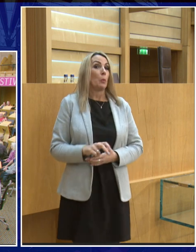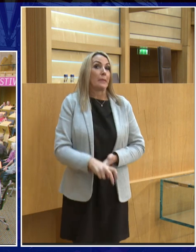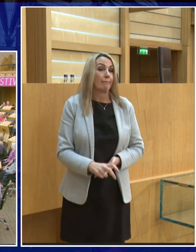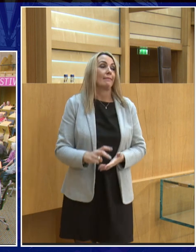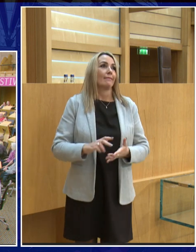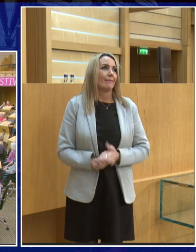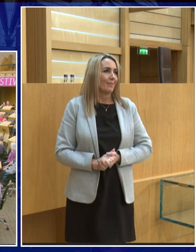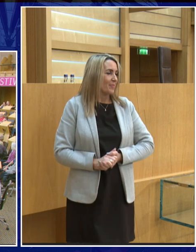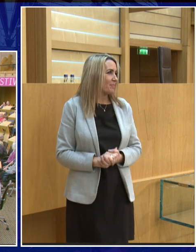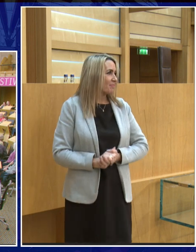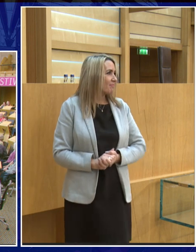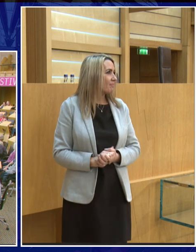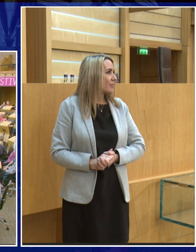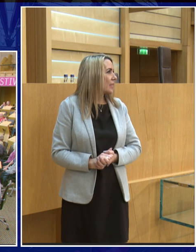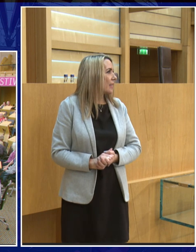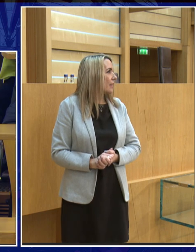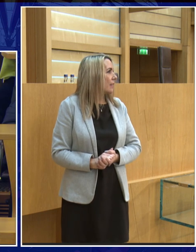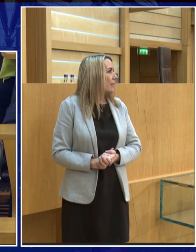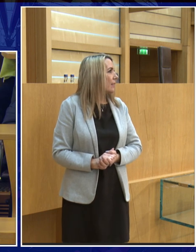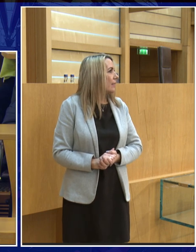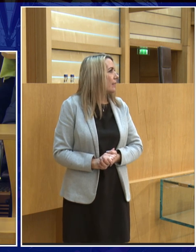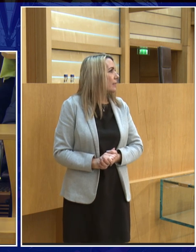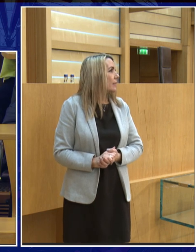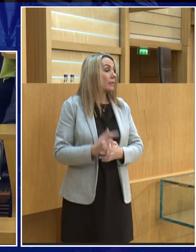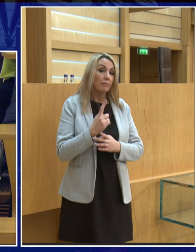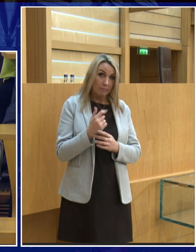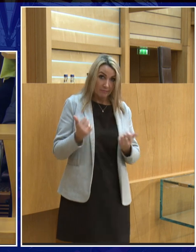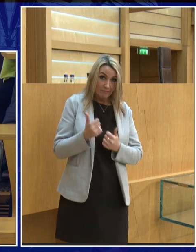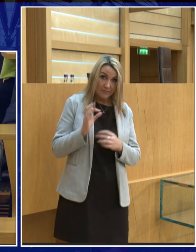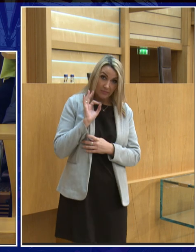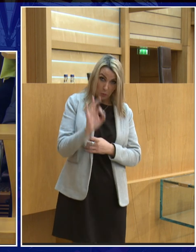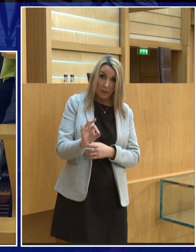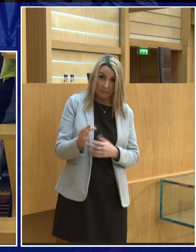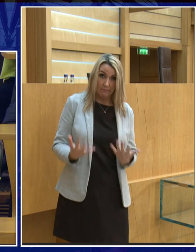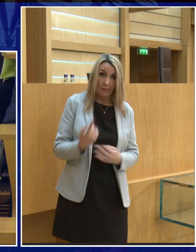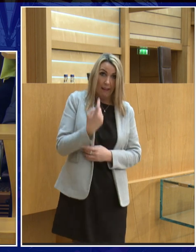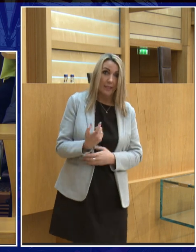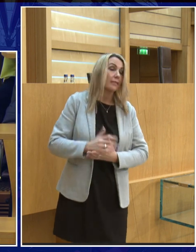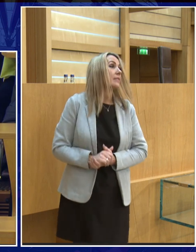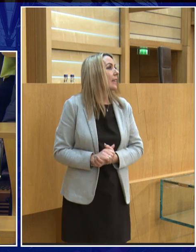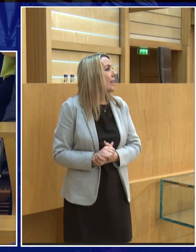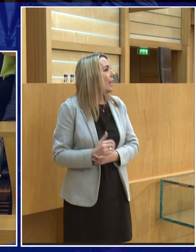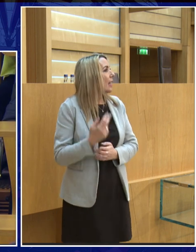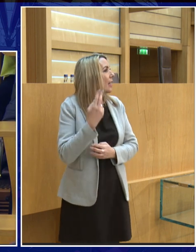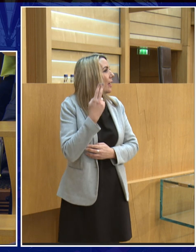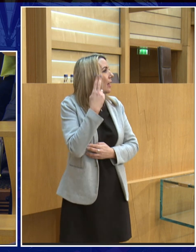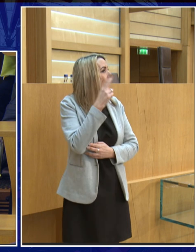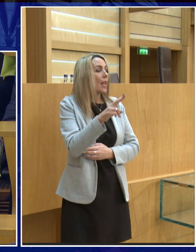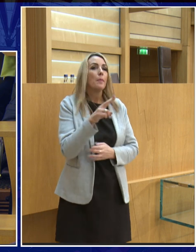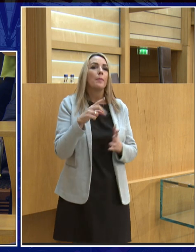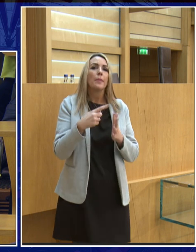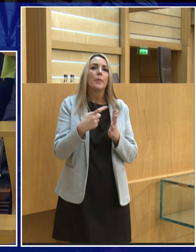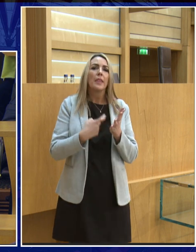was a tumble right there you are you can you can ask your you can ask your question now what's your name erica